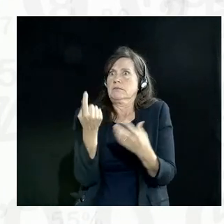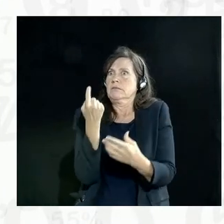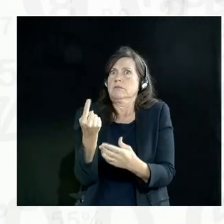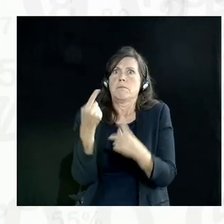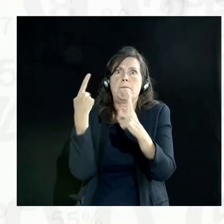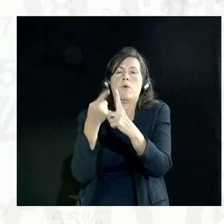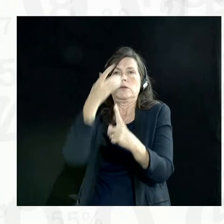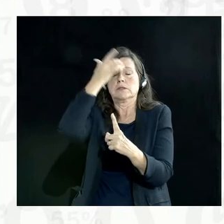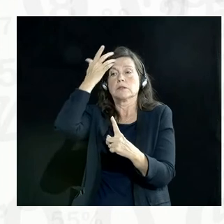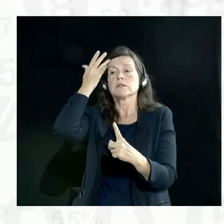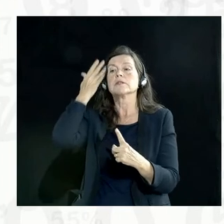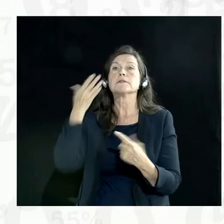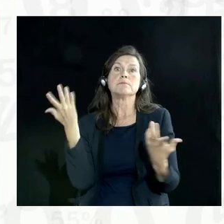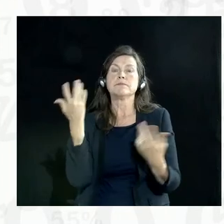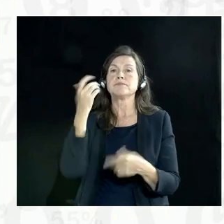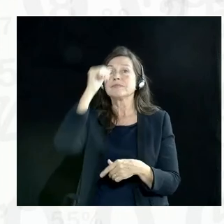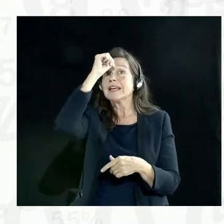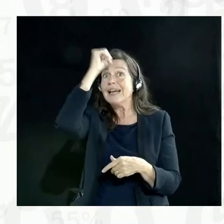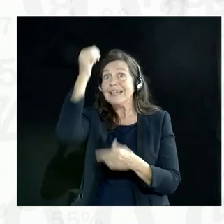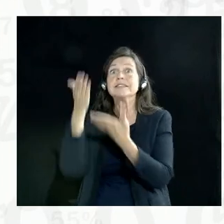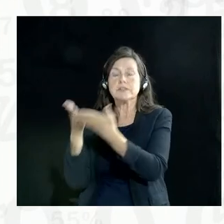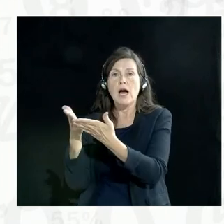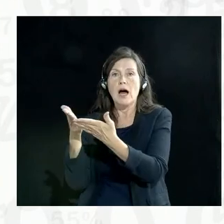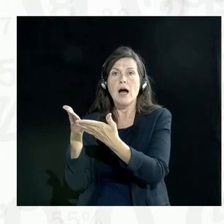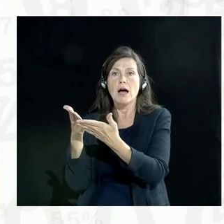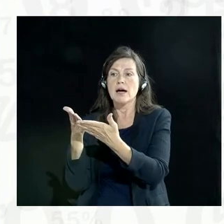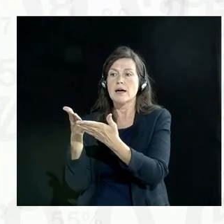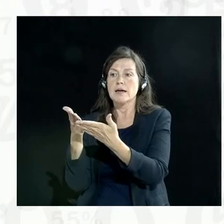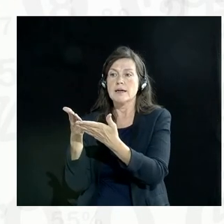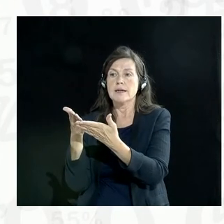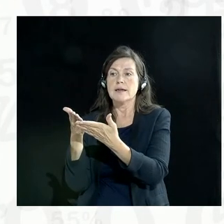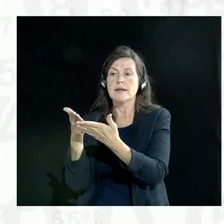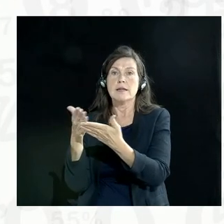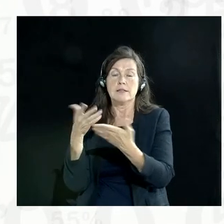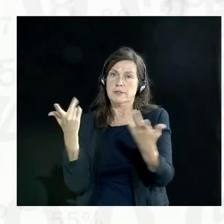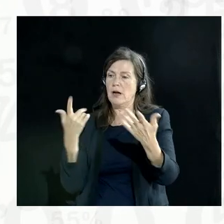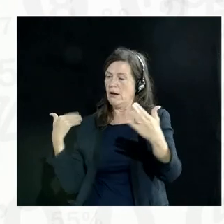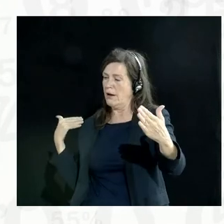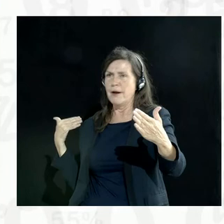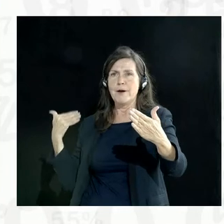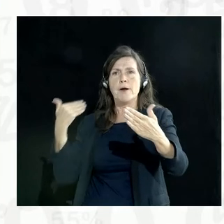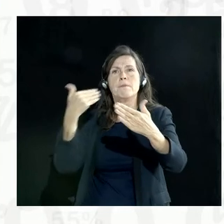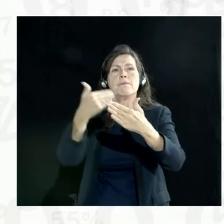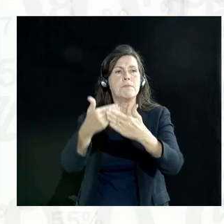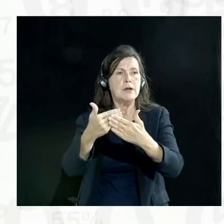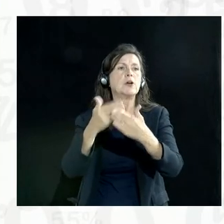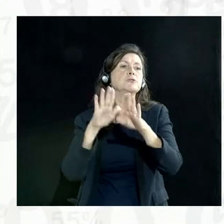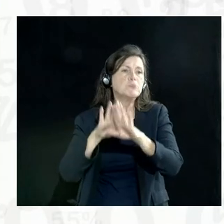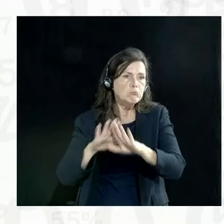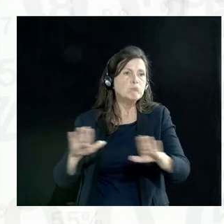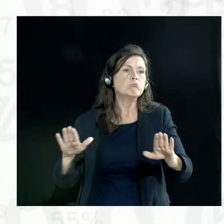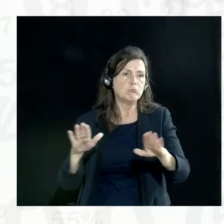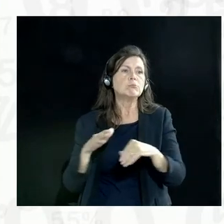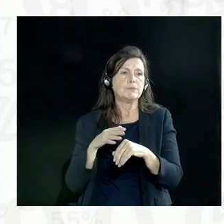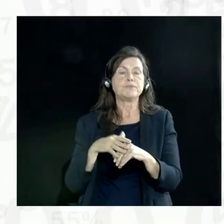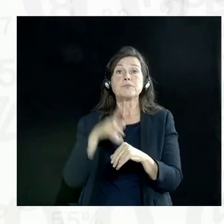India. So Pam, actually, if we take India, that period of grace you talked about in reference to